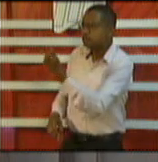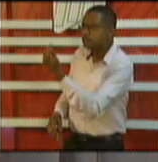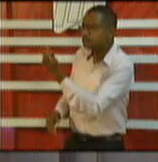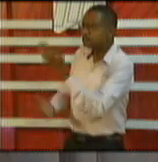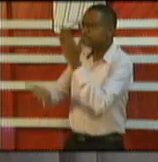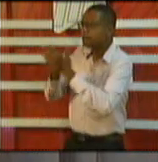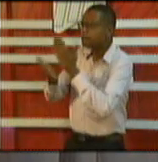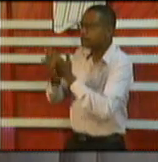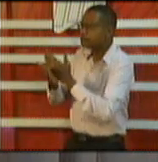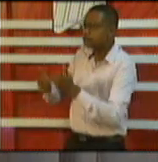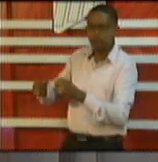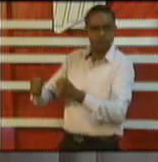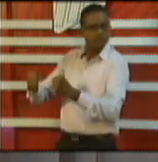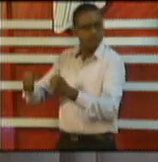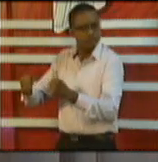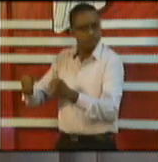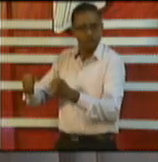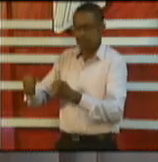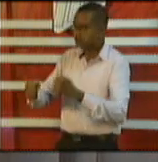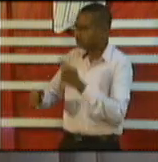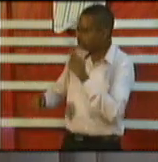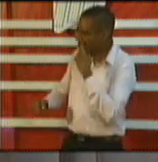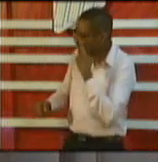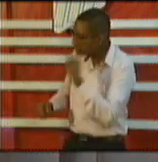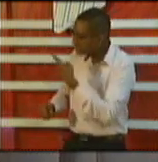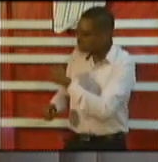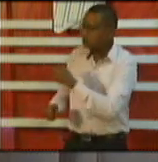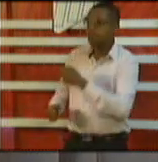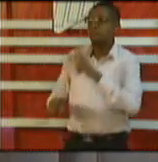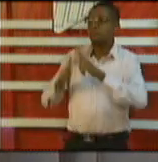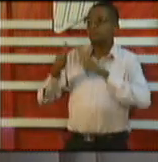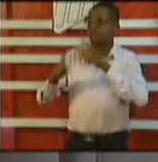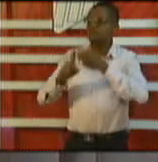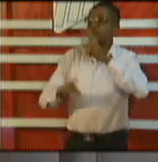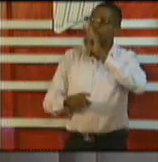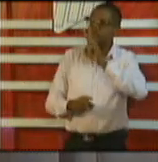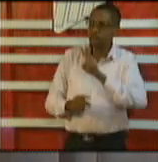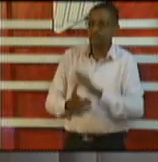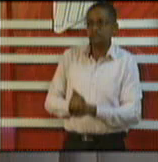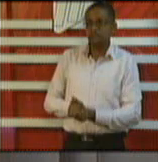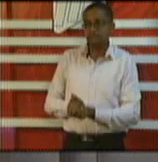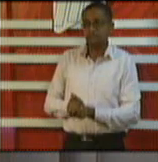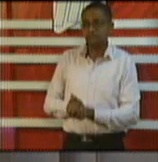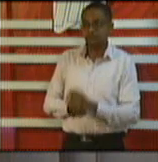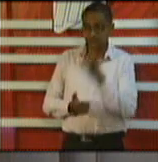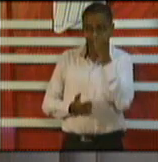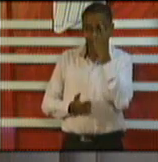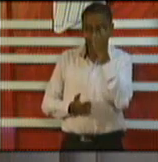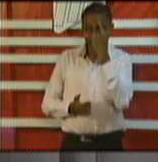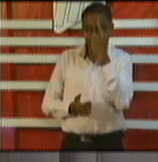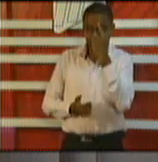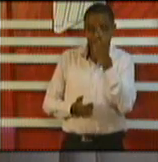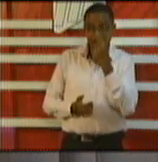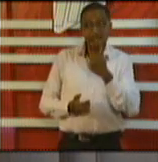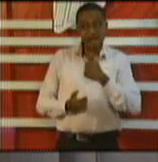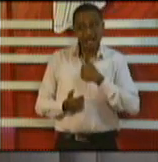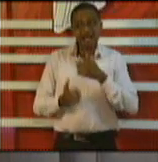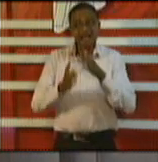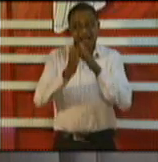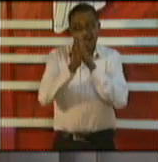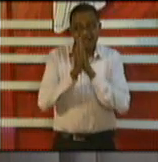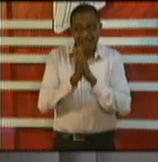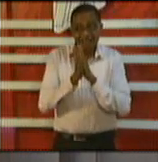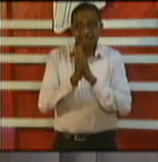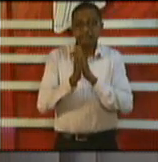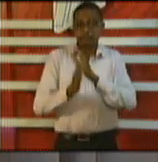everyone coming from Venezuela even before Covid required a visa I have asked the Trinidad and Tobago Police Service to seek the